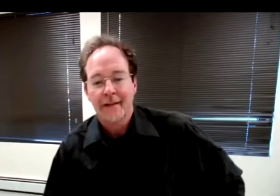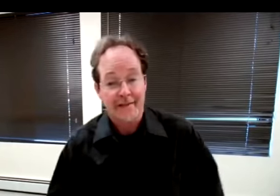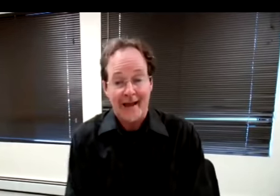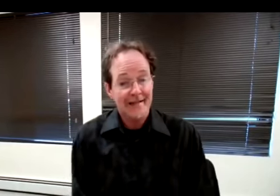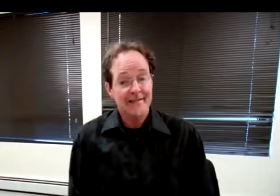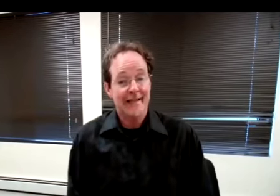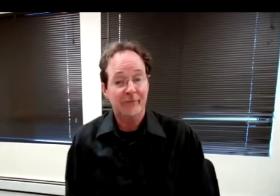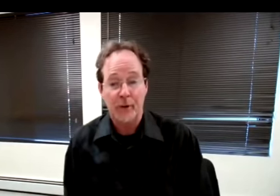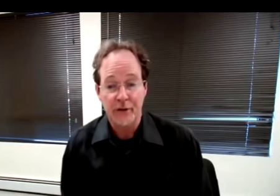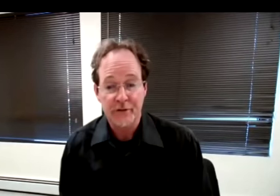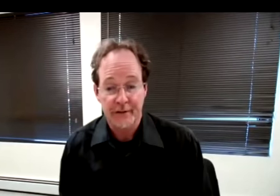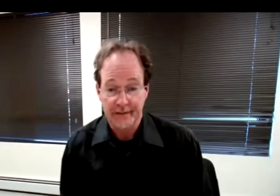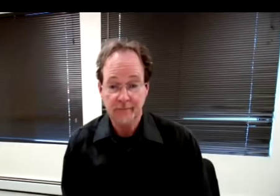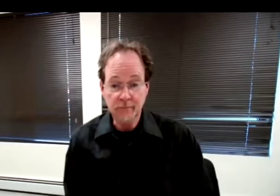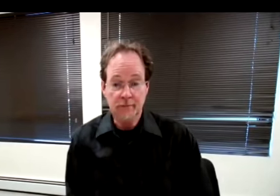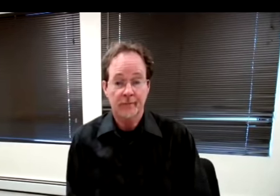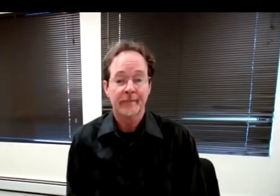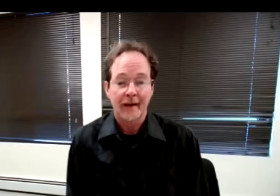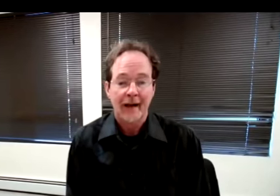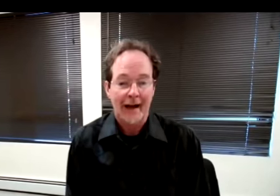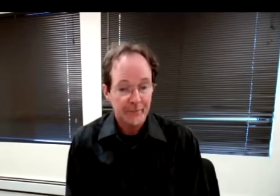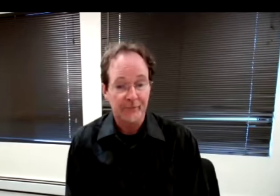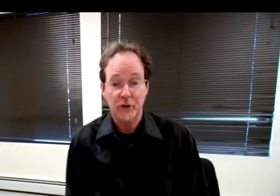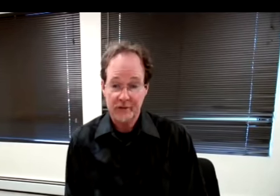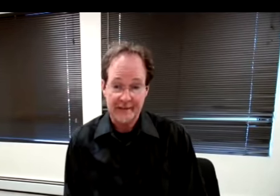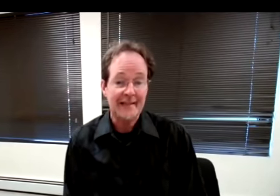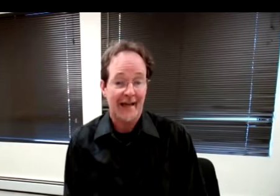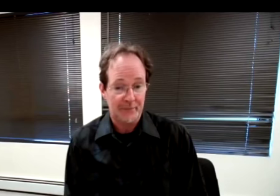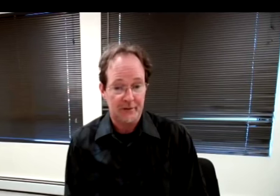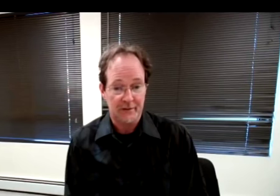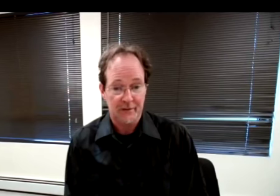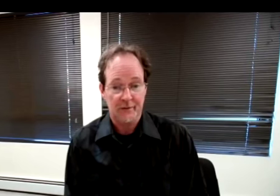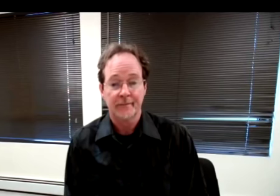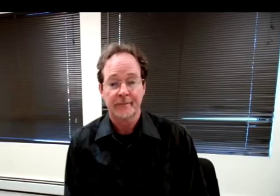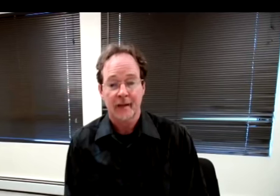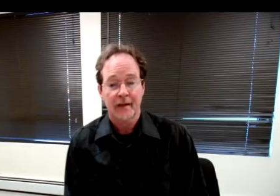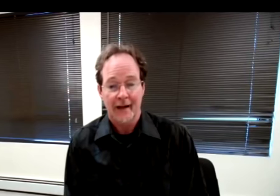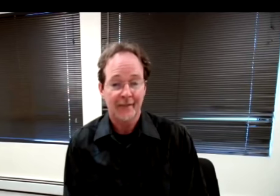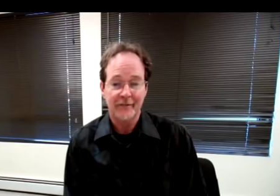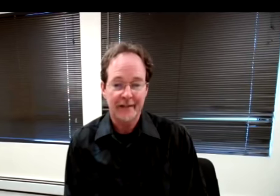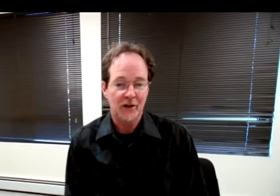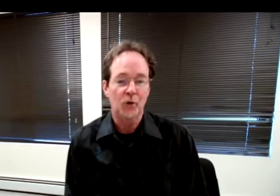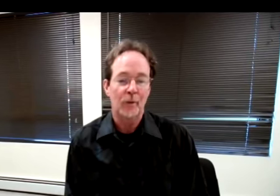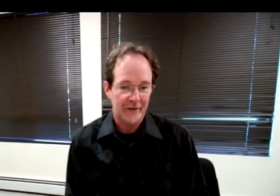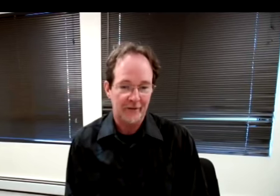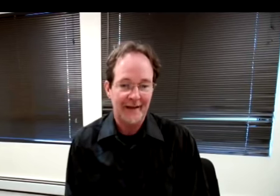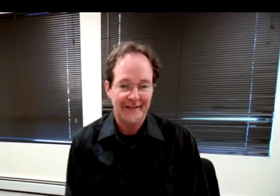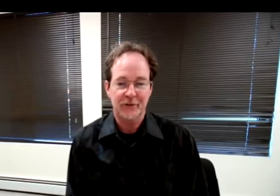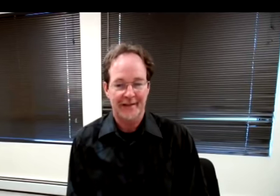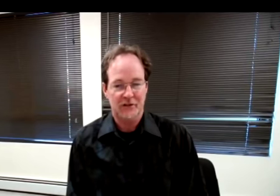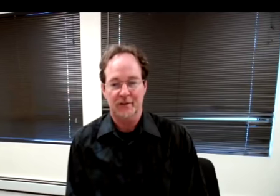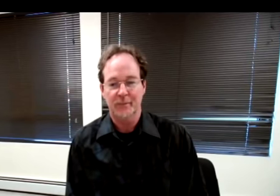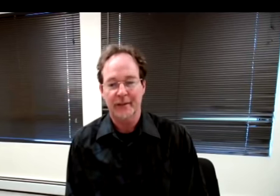Yes. As a deaf person, I prefer to see captions on video